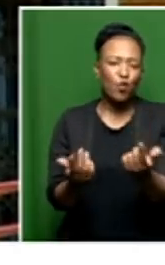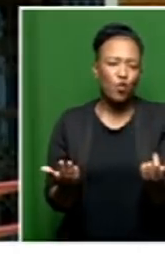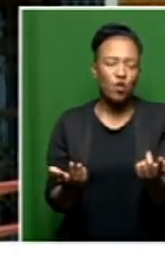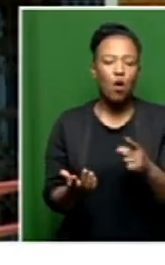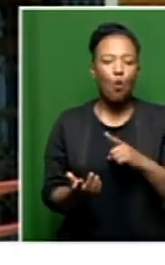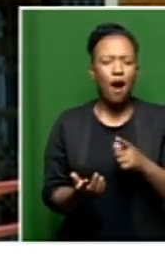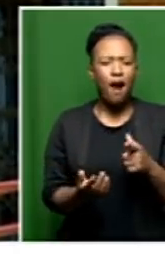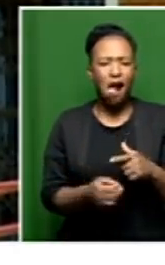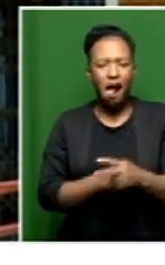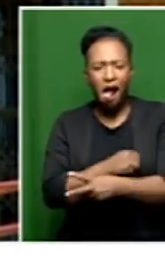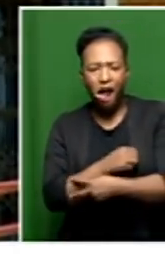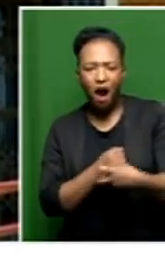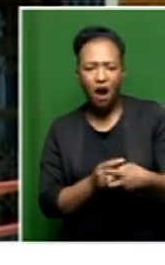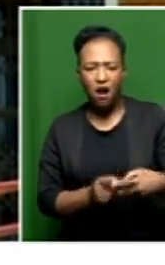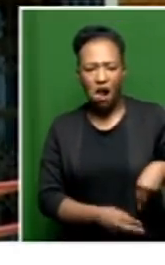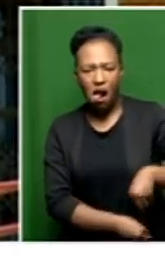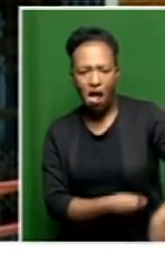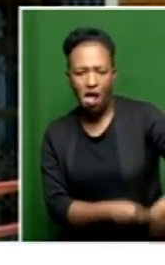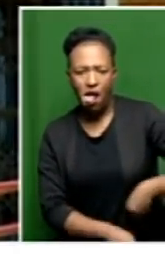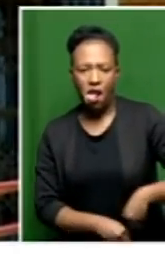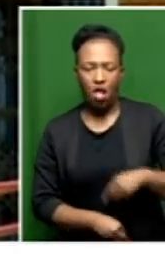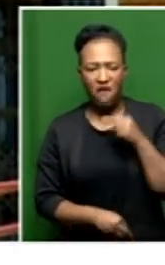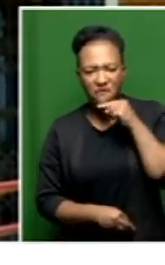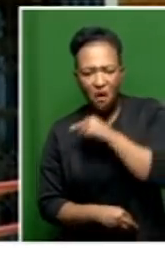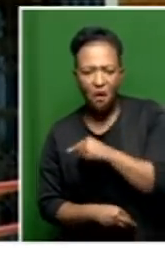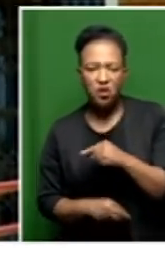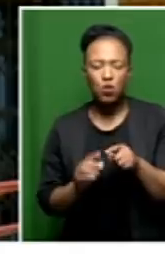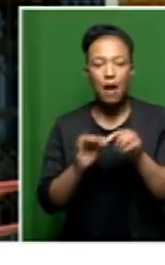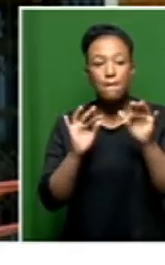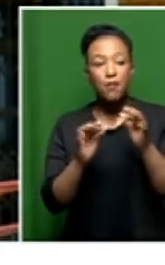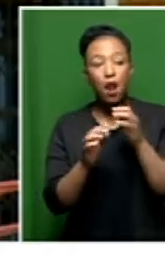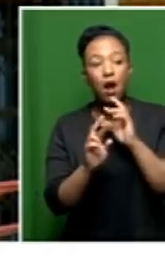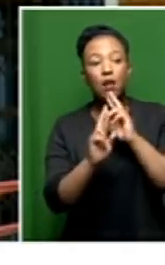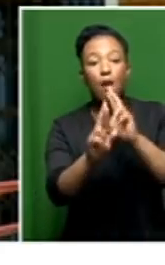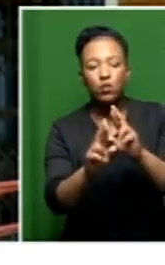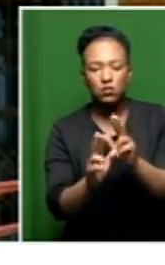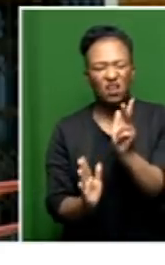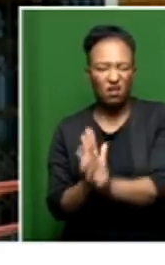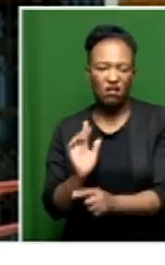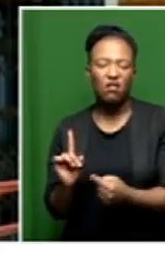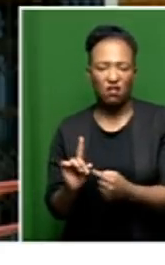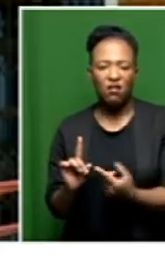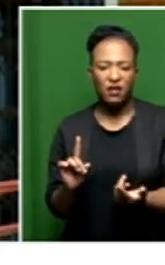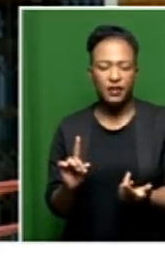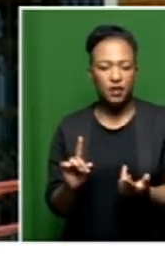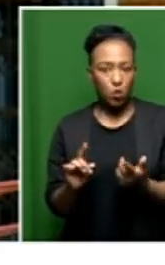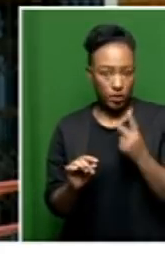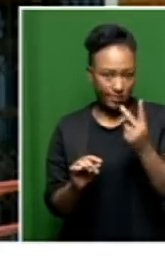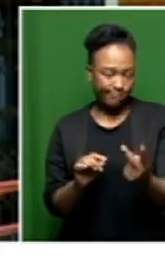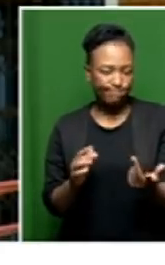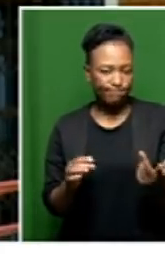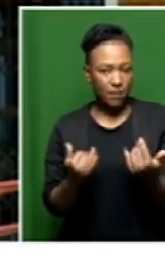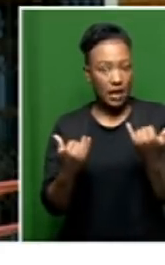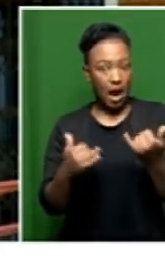of maladministration, fraud, corruption, whistleblowers being killed. We see what we voted for. But I think with us